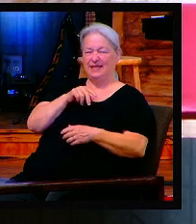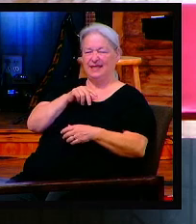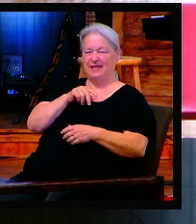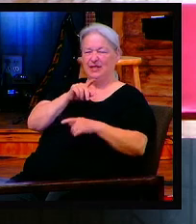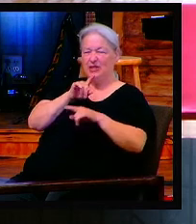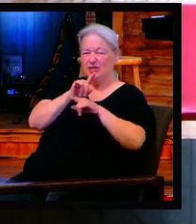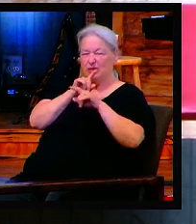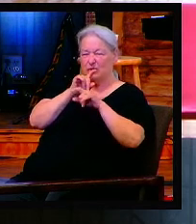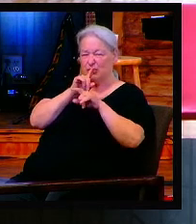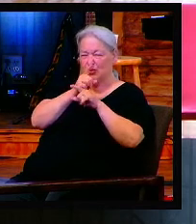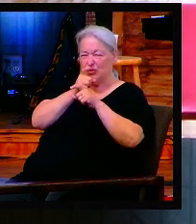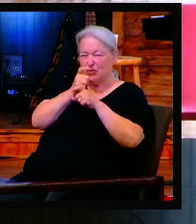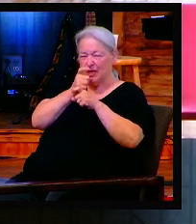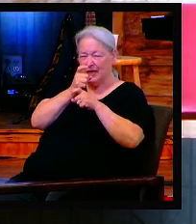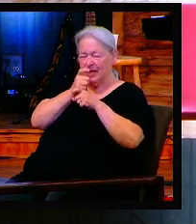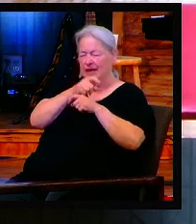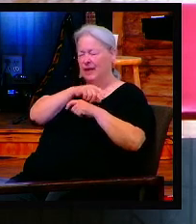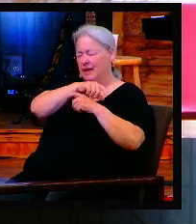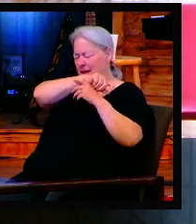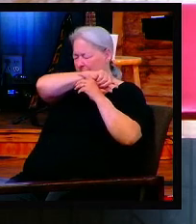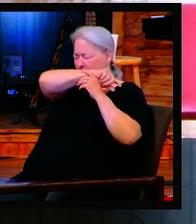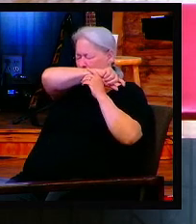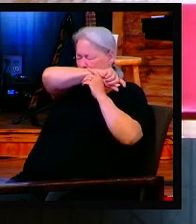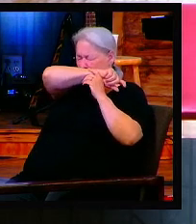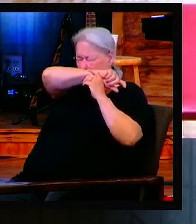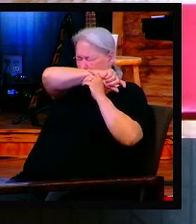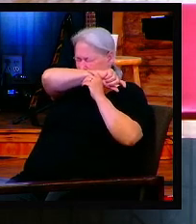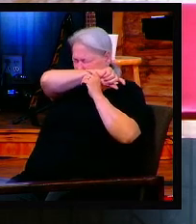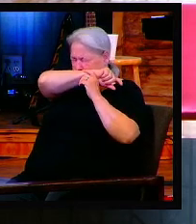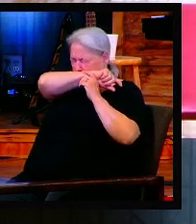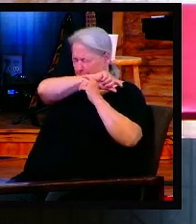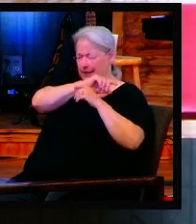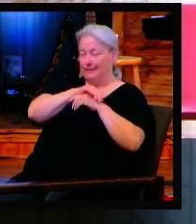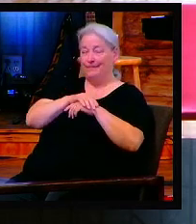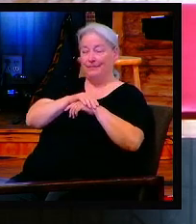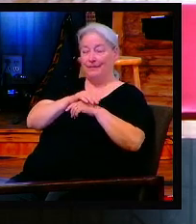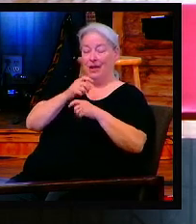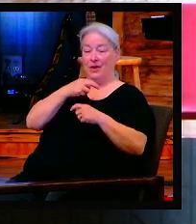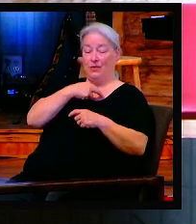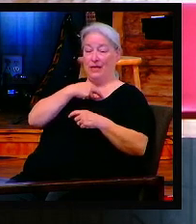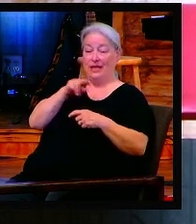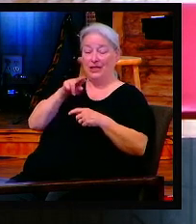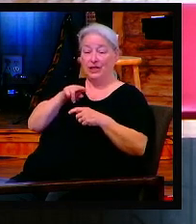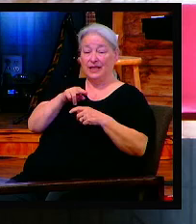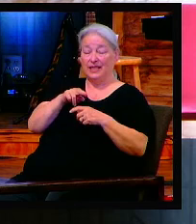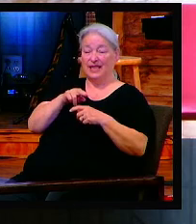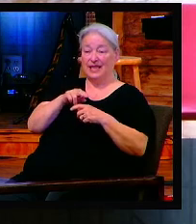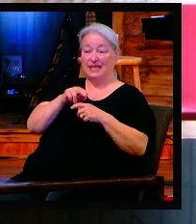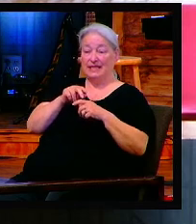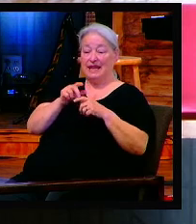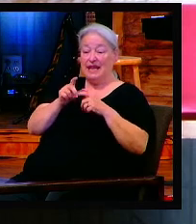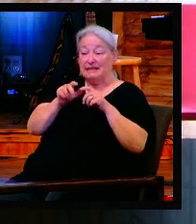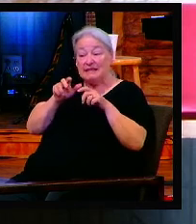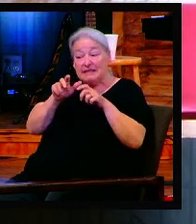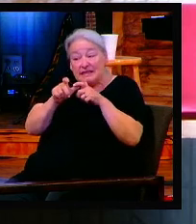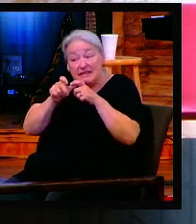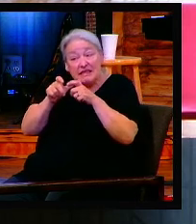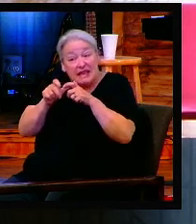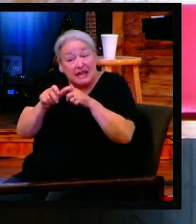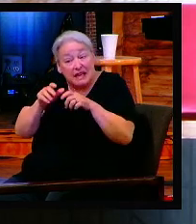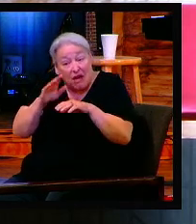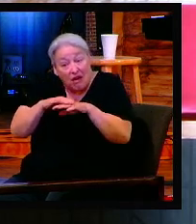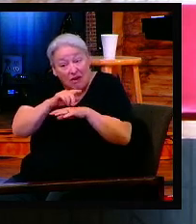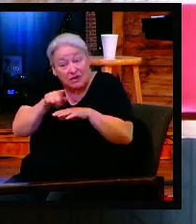Religion can just sneak up on you, and you feel satisfied with a religious act and never really participated